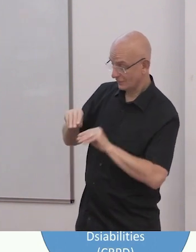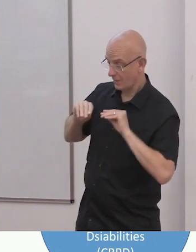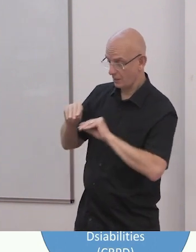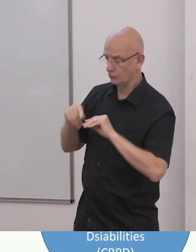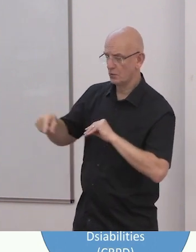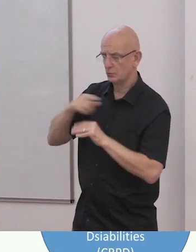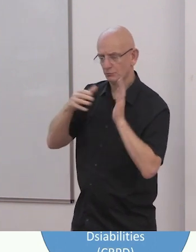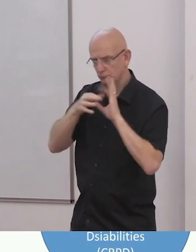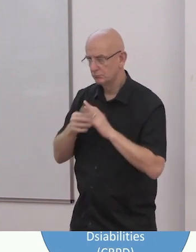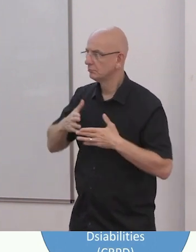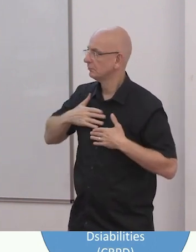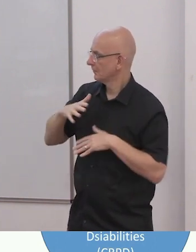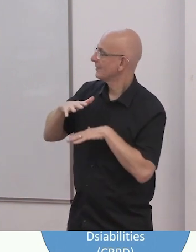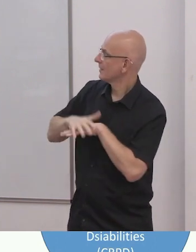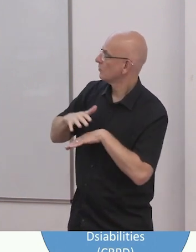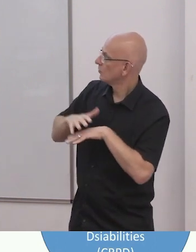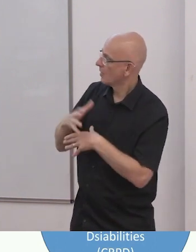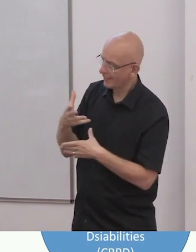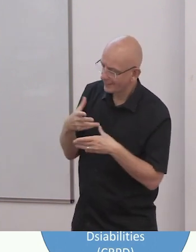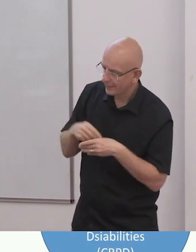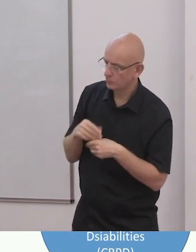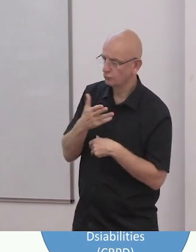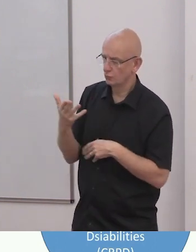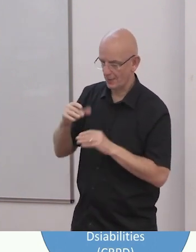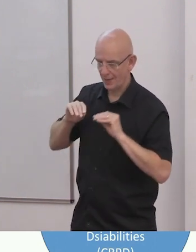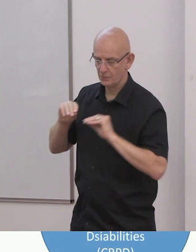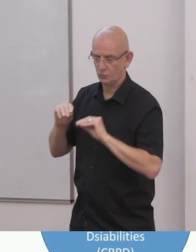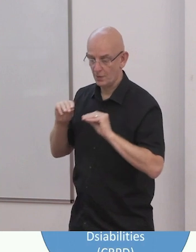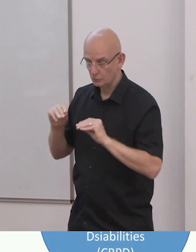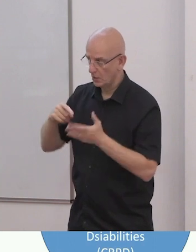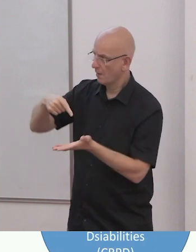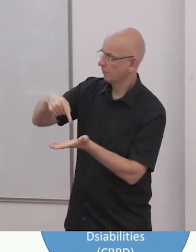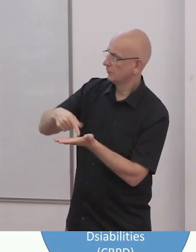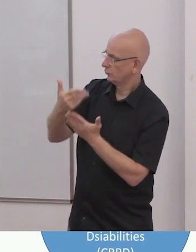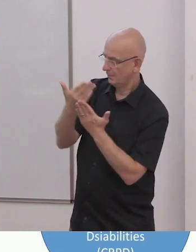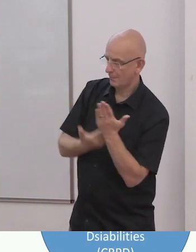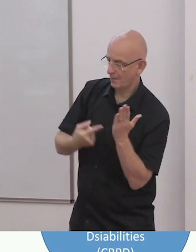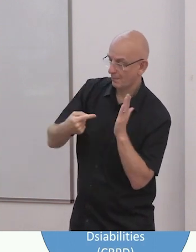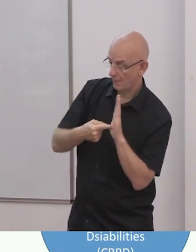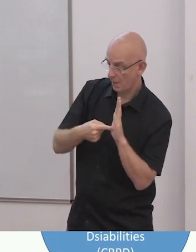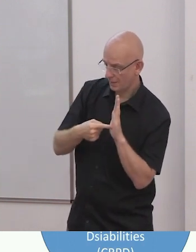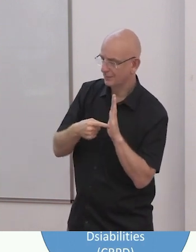Goals and the United Nations Convention on the Rights of Persons with Education.